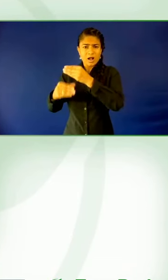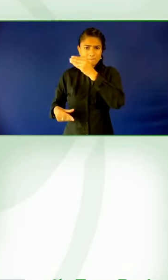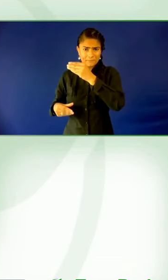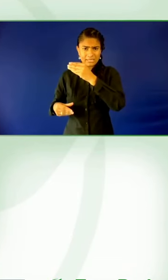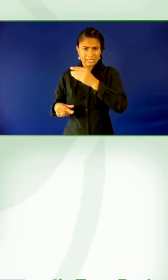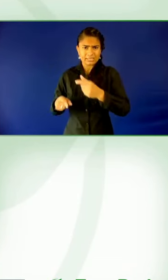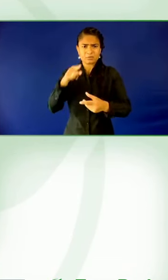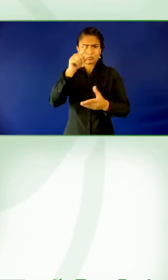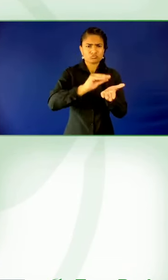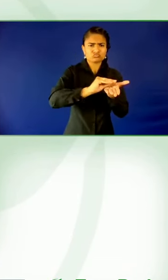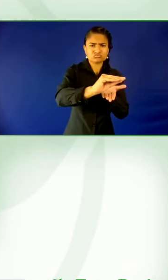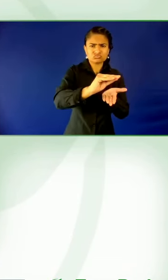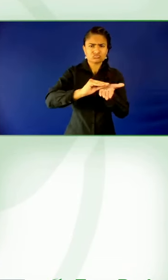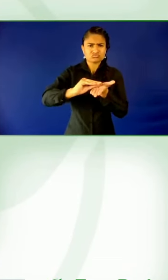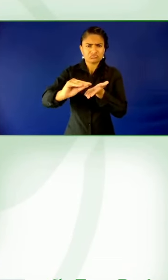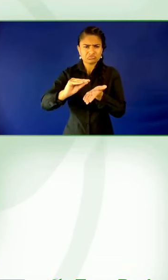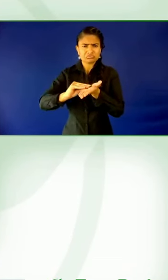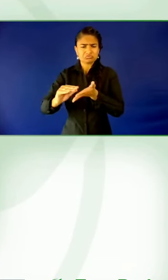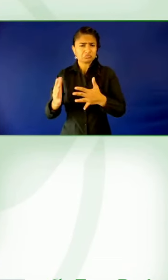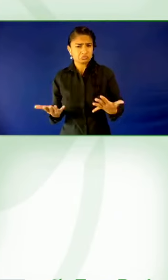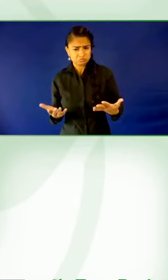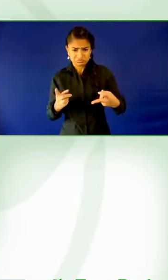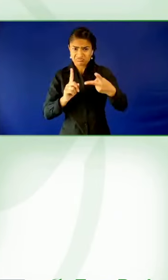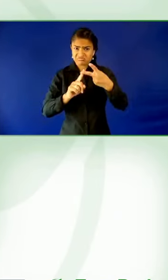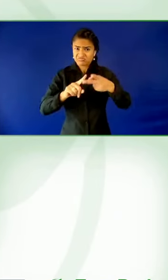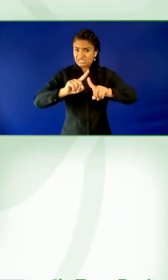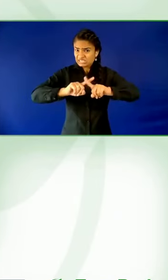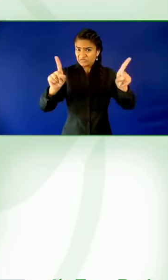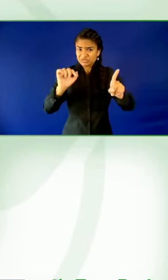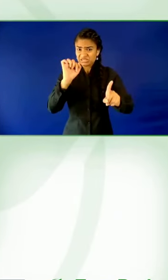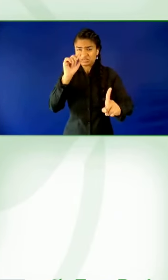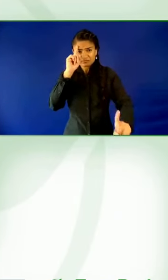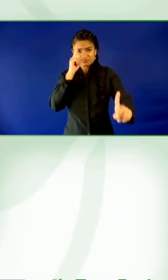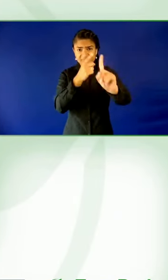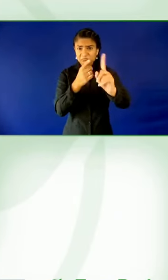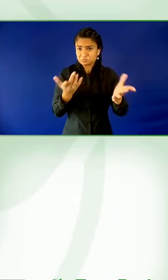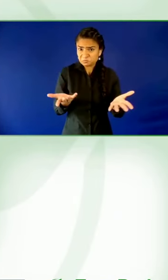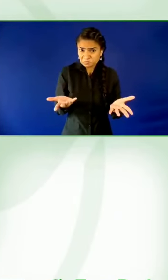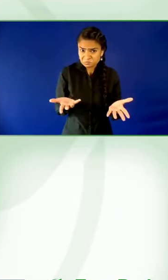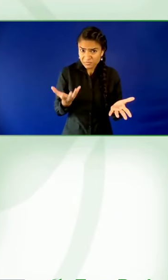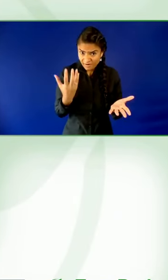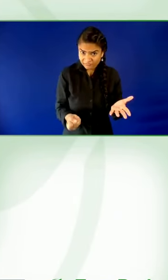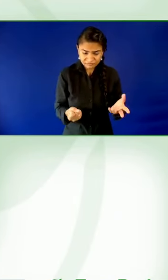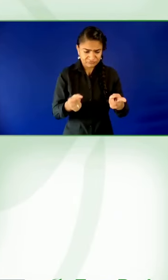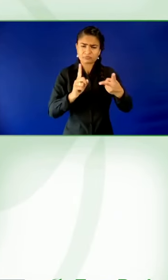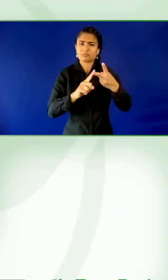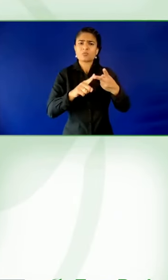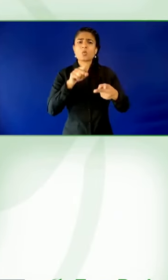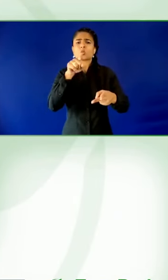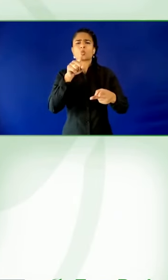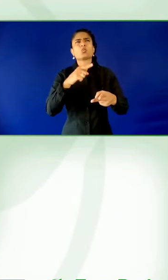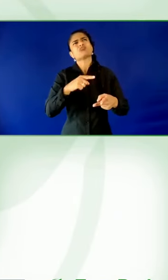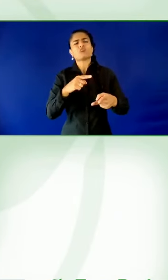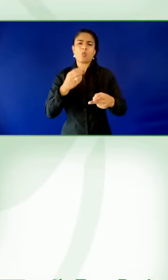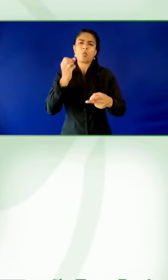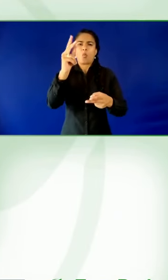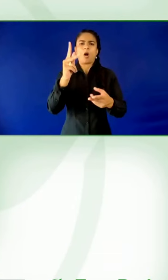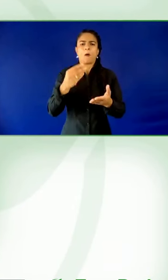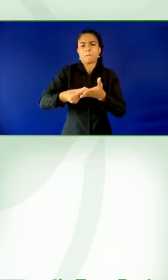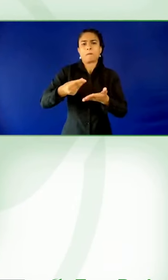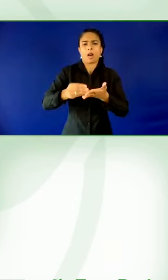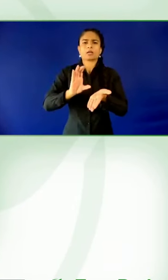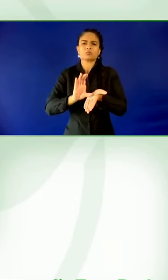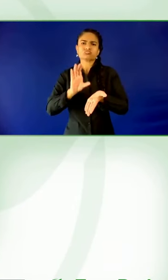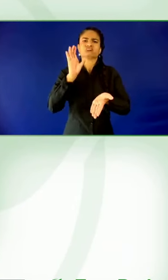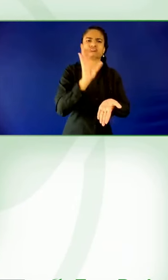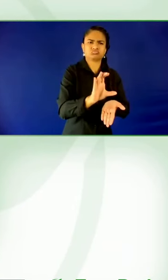So your question is about, do we also look at investing in companies who are promoting accessibility? Yes. For example,